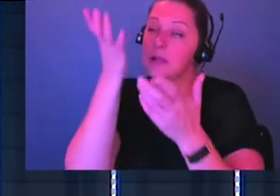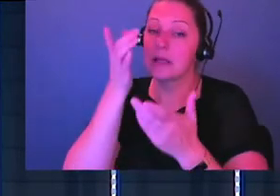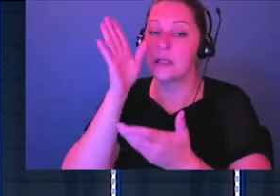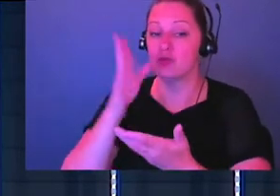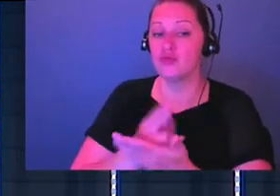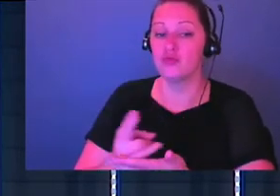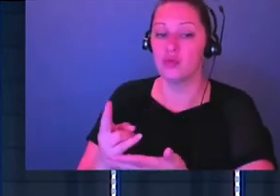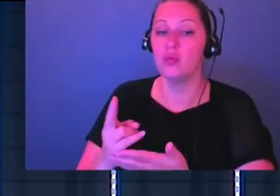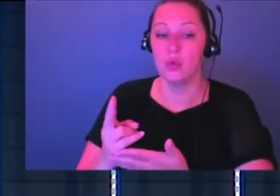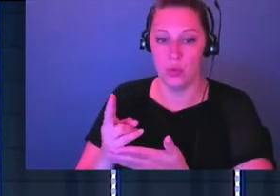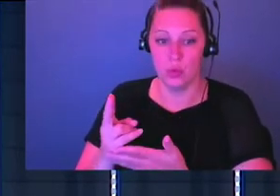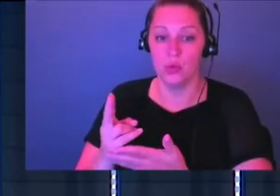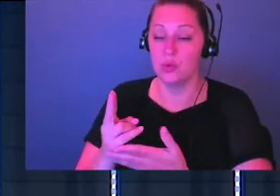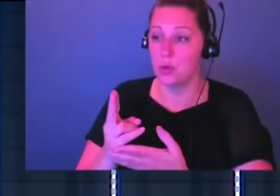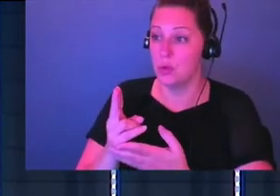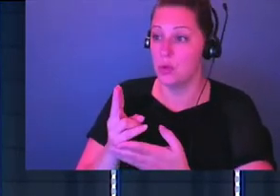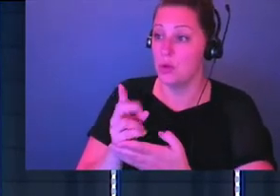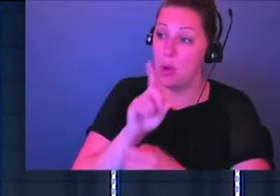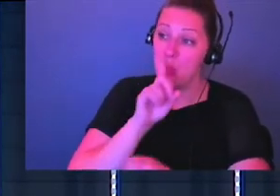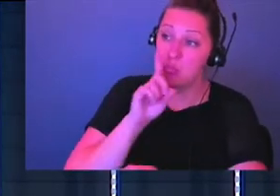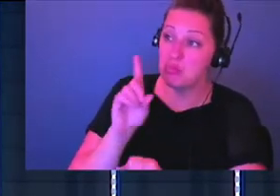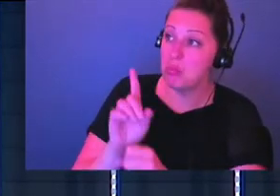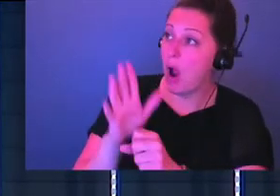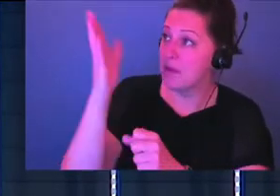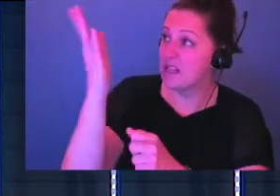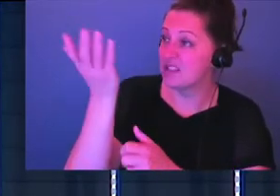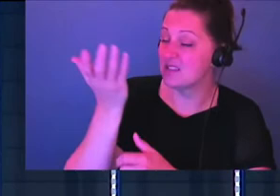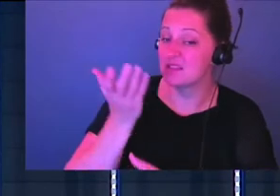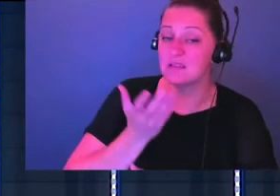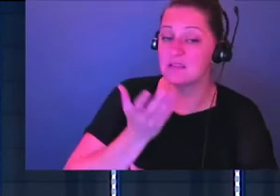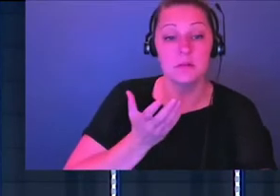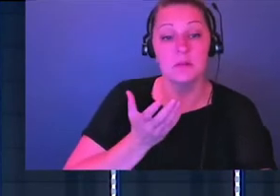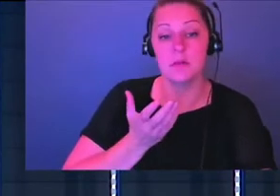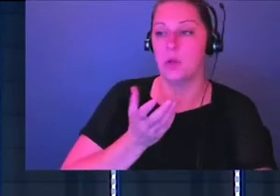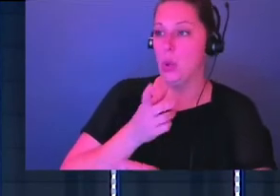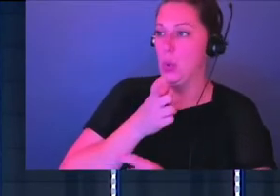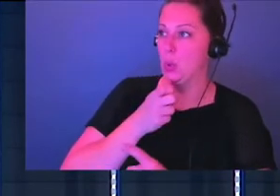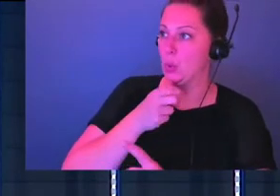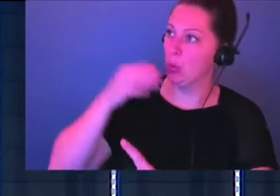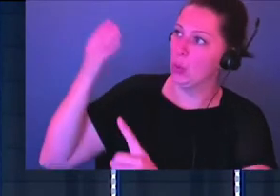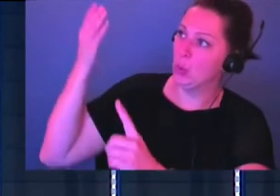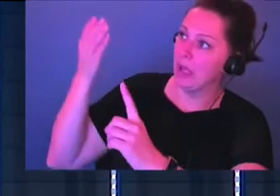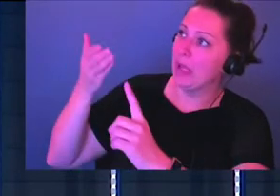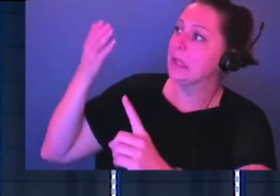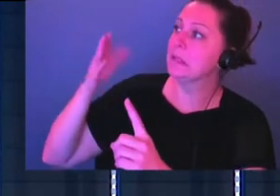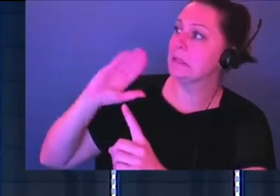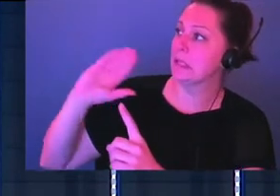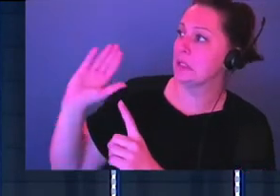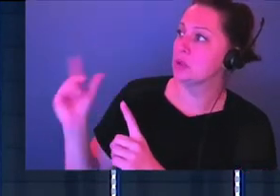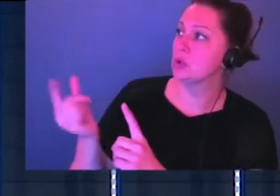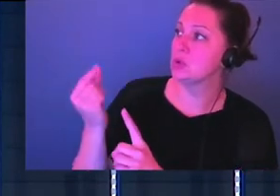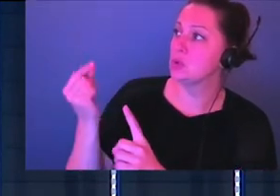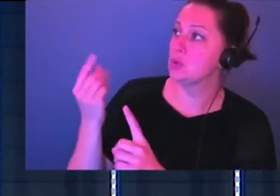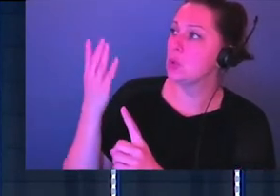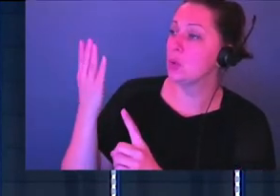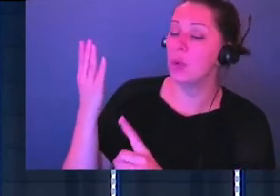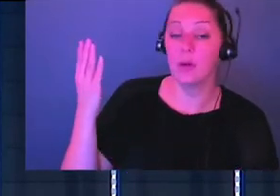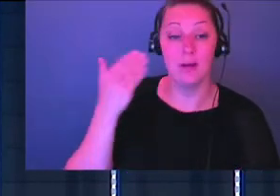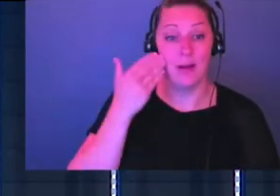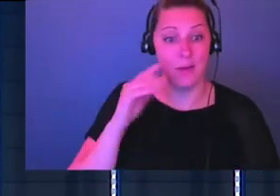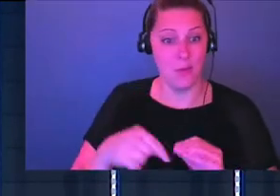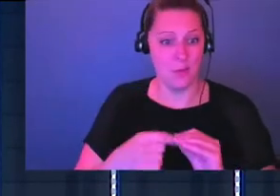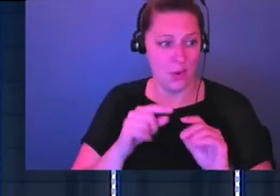We're singing out promises that God has given us. We're singing out who he is and what he can do. And I don't know about y'all, but